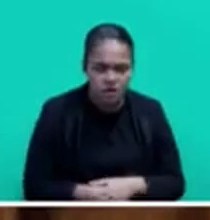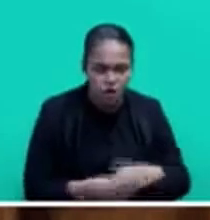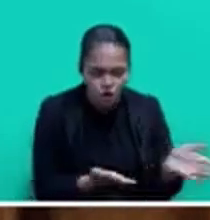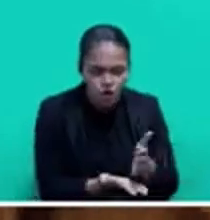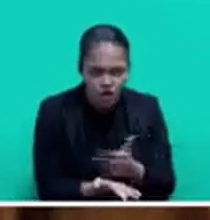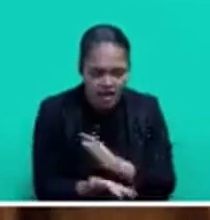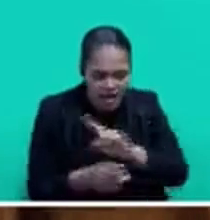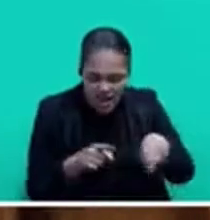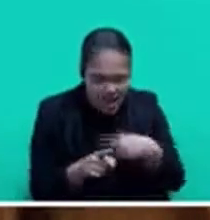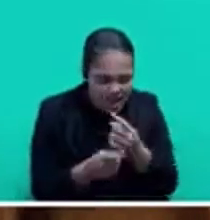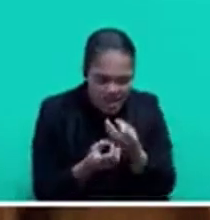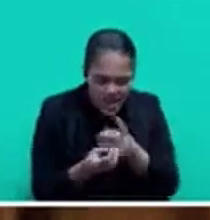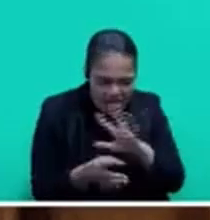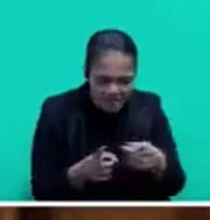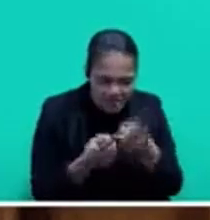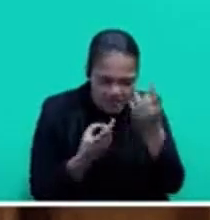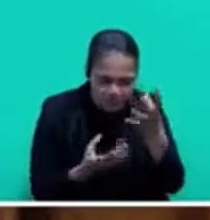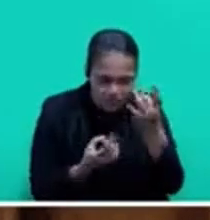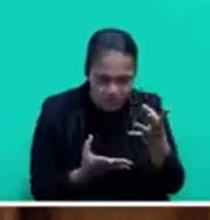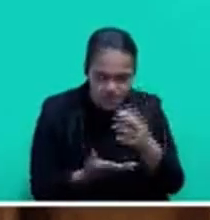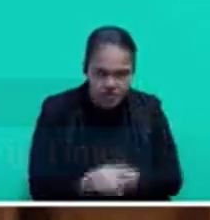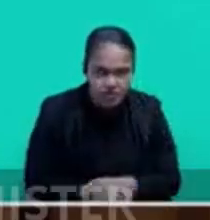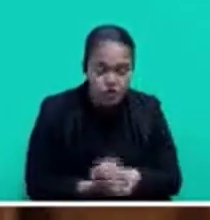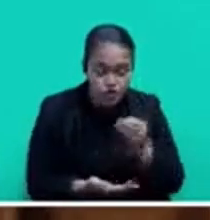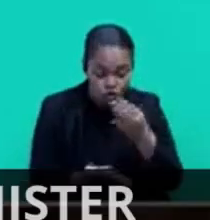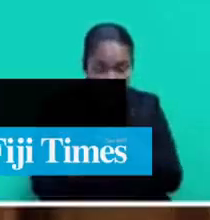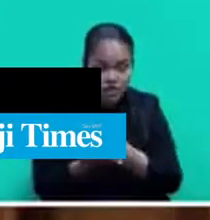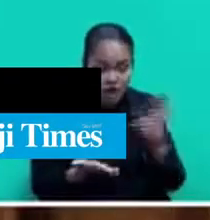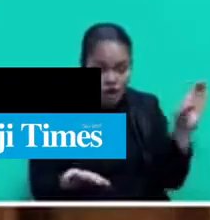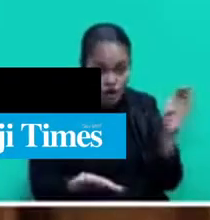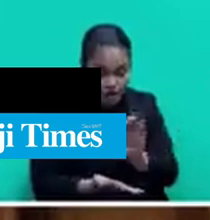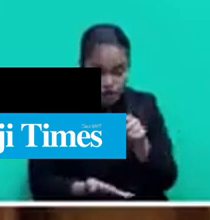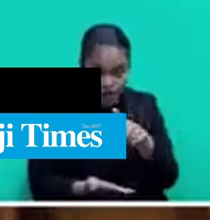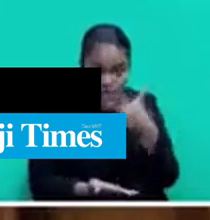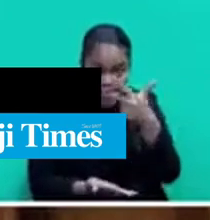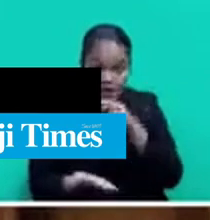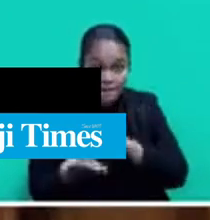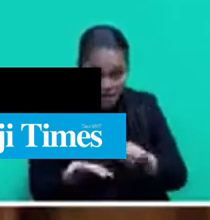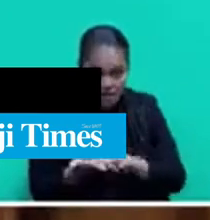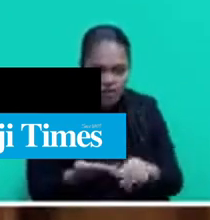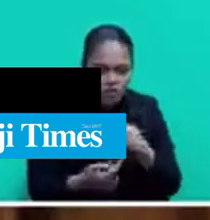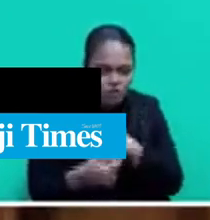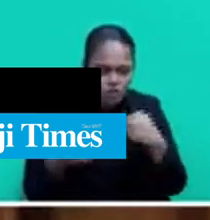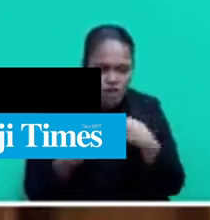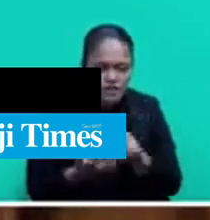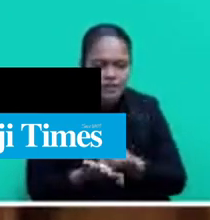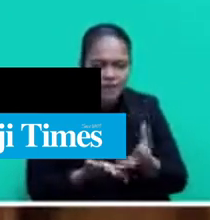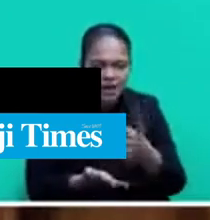the end, if we account for this year's budgetary allocation of $8 million, Mr Speaker, sir, we would have spent